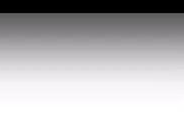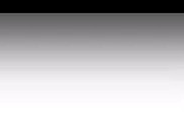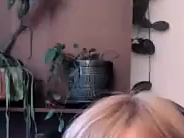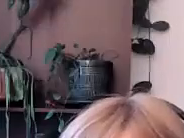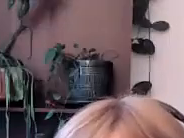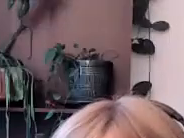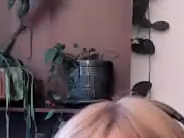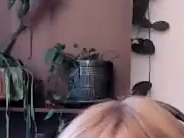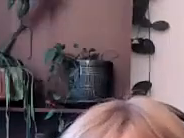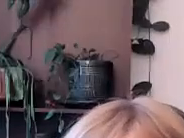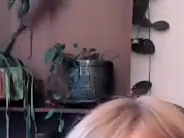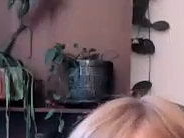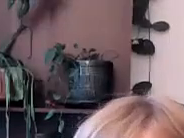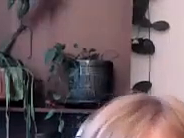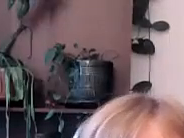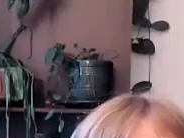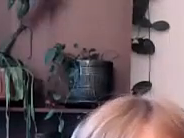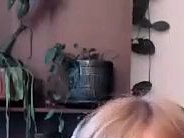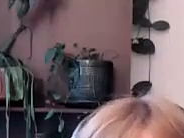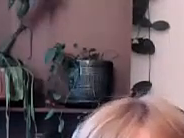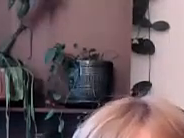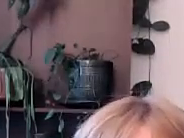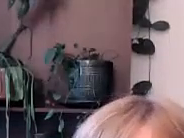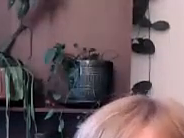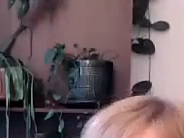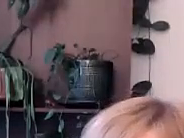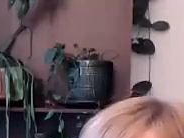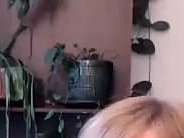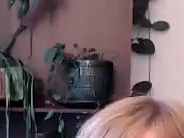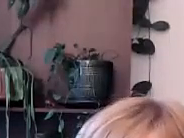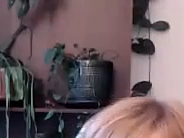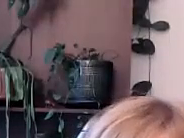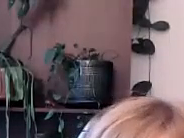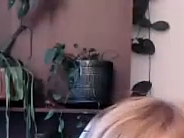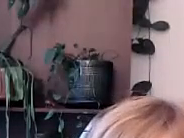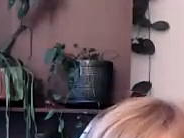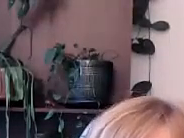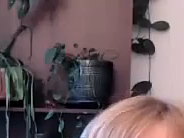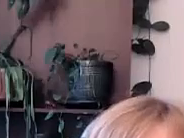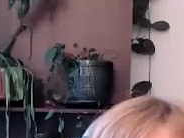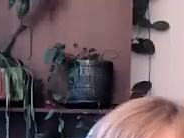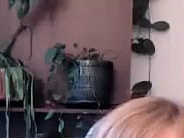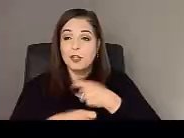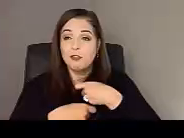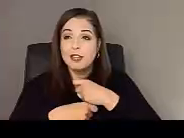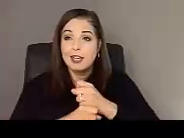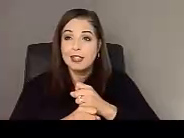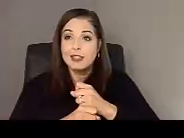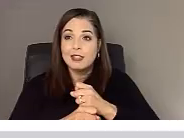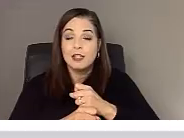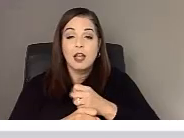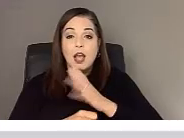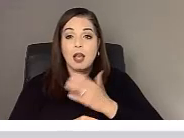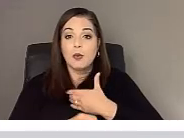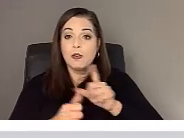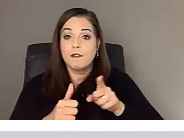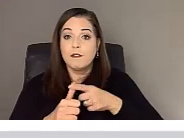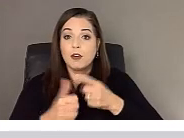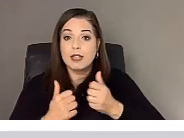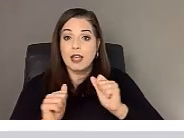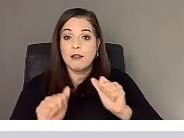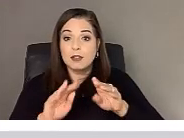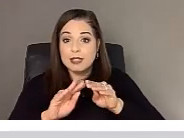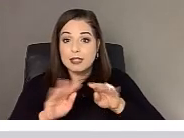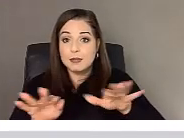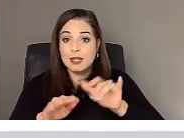This is Chris again. So there you have the end product that we created. Our first effort at disseminating